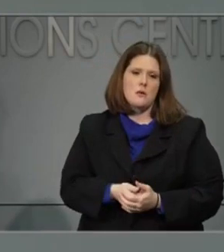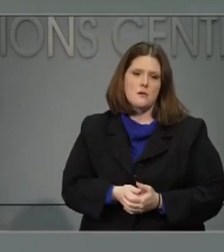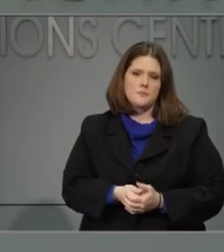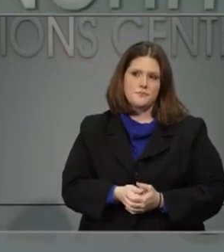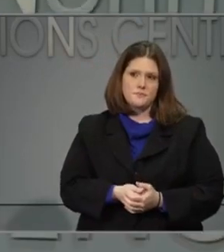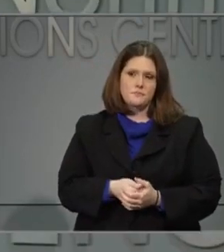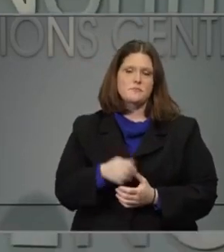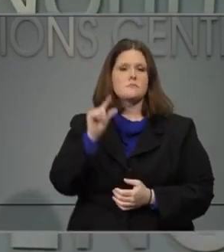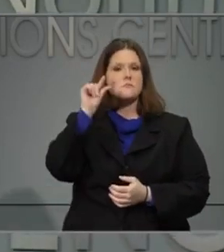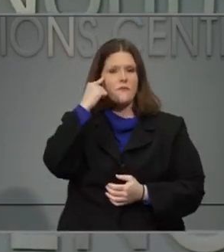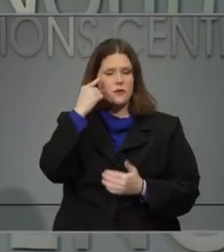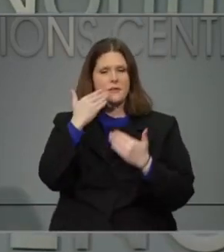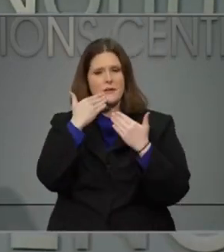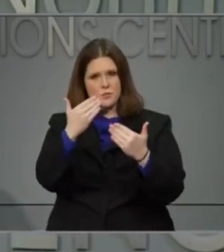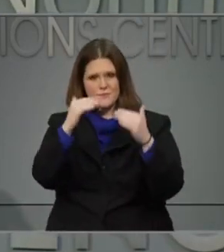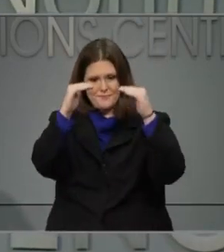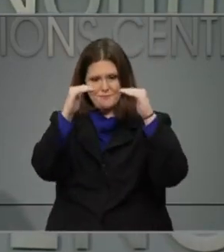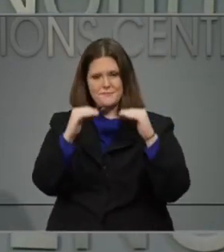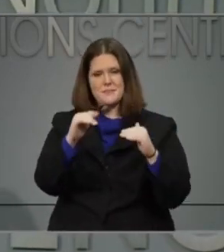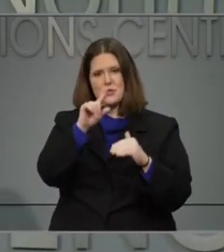Thank you. Next question please.